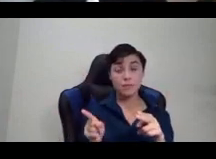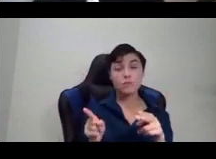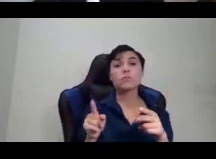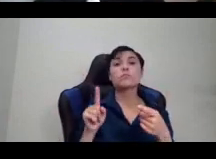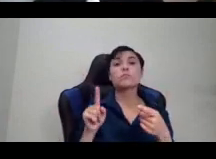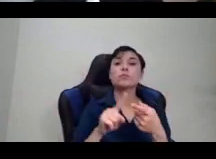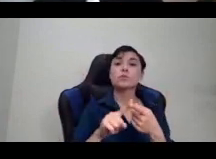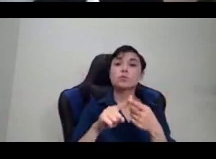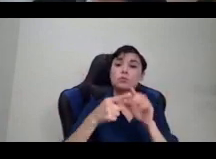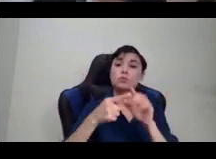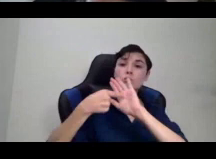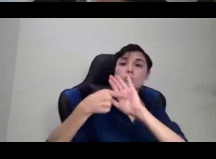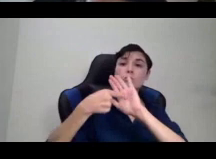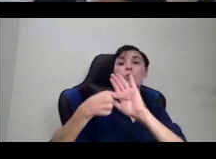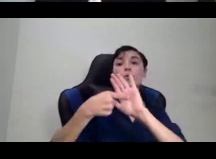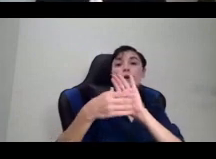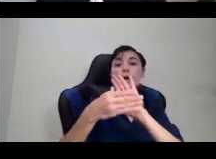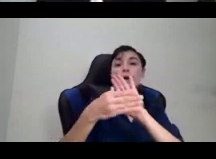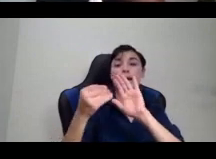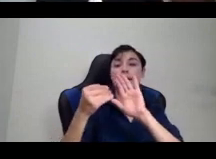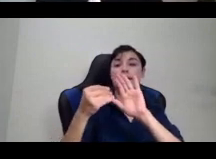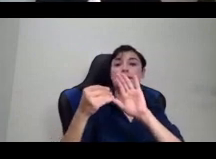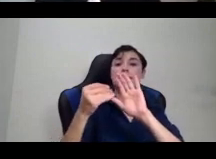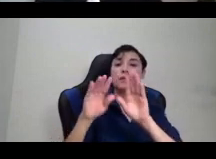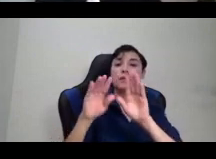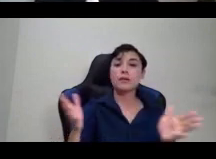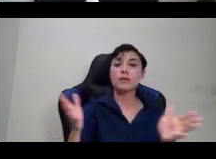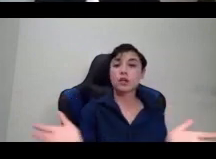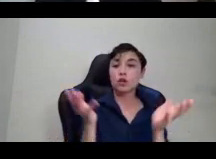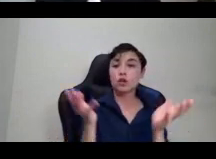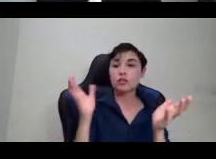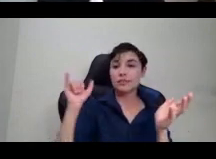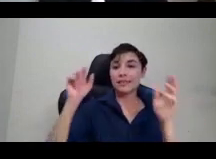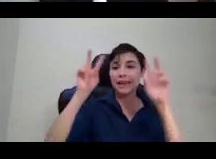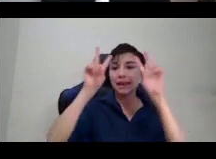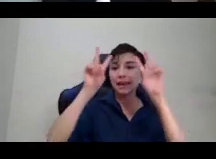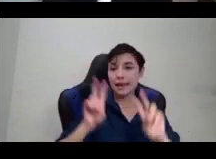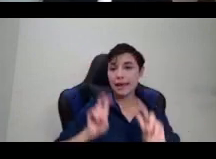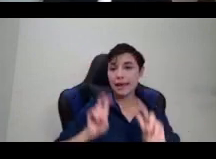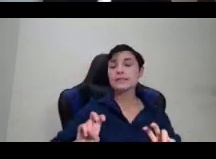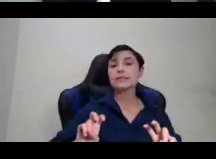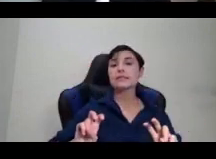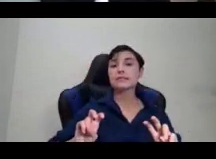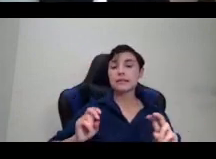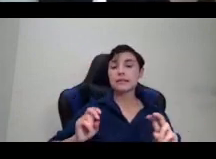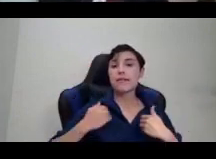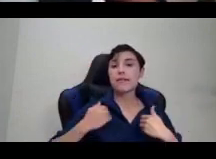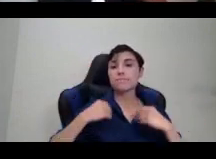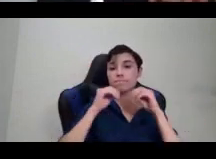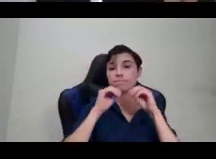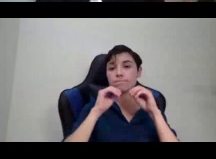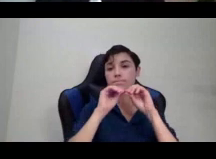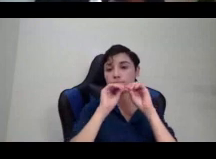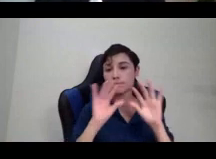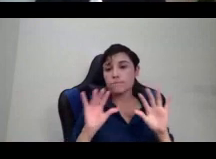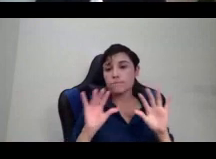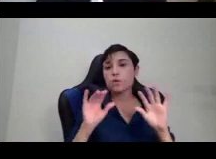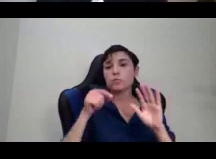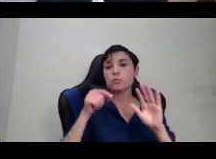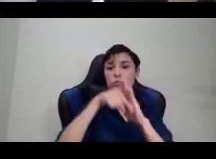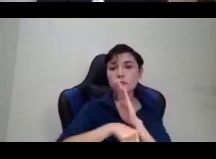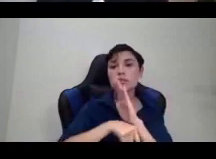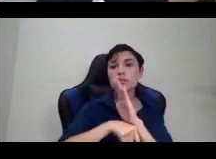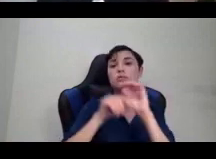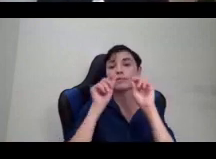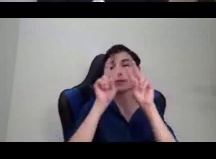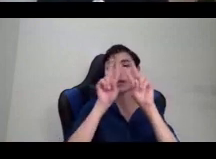enable that analysis to be here today and to be what it is. One of them is Sojourner Truth,